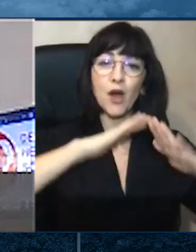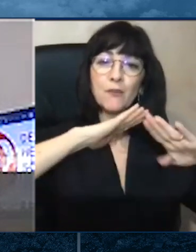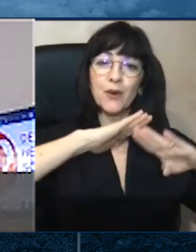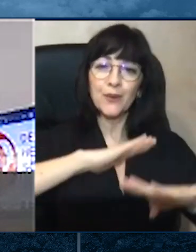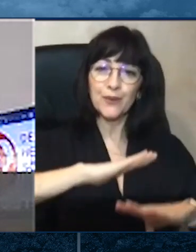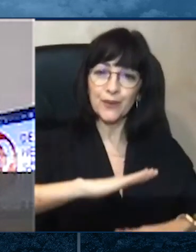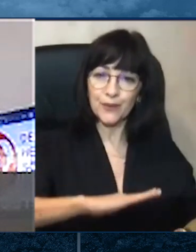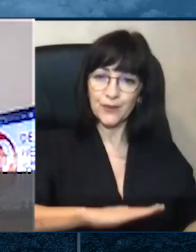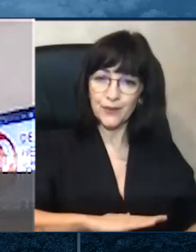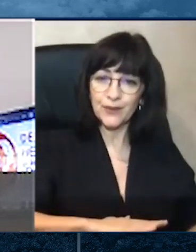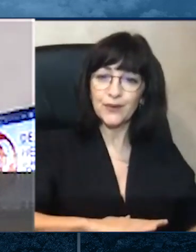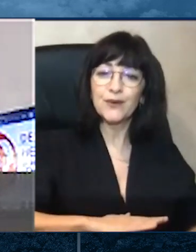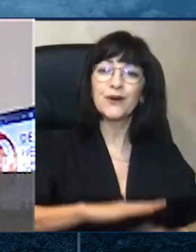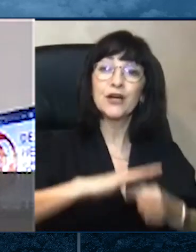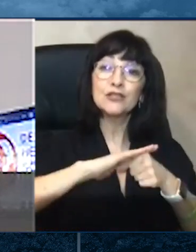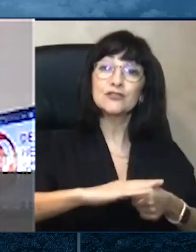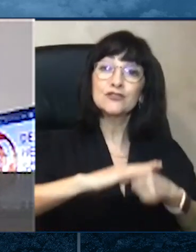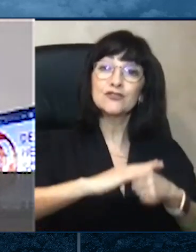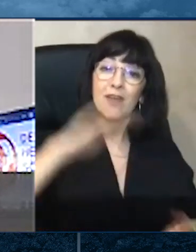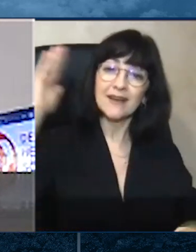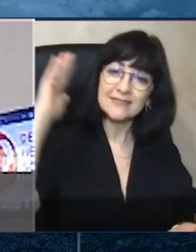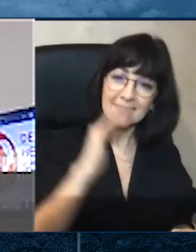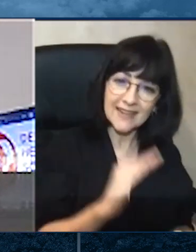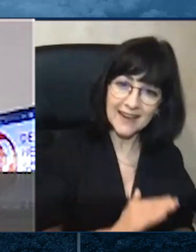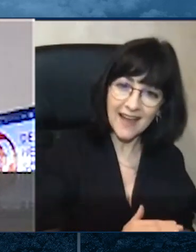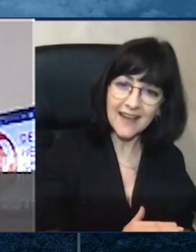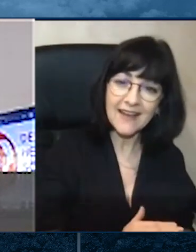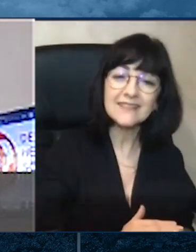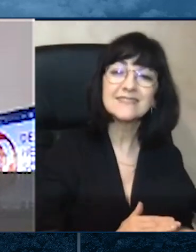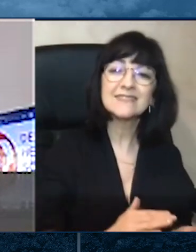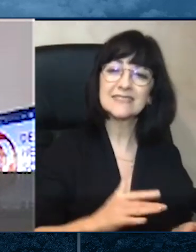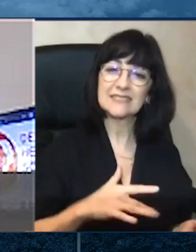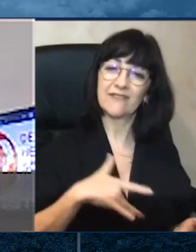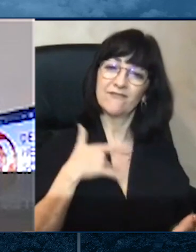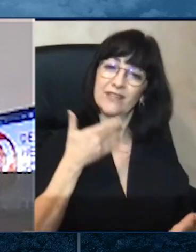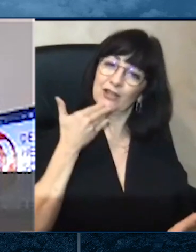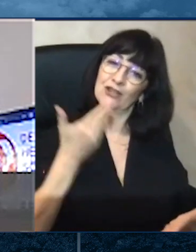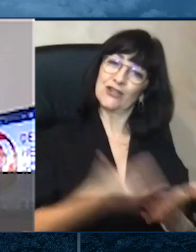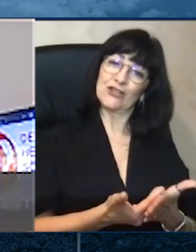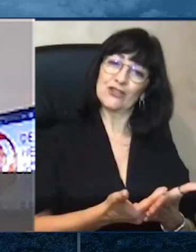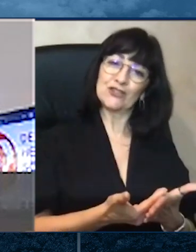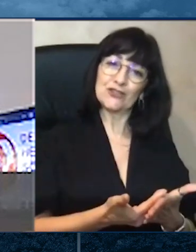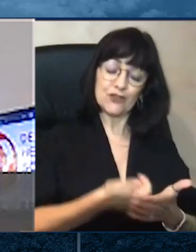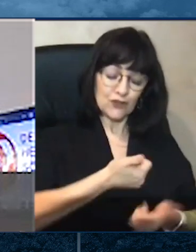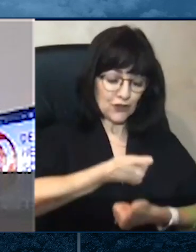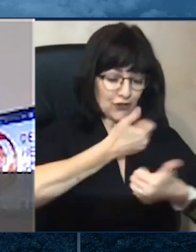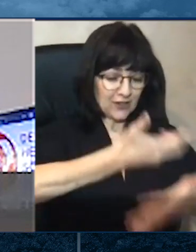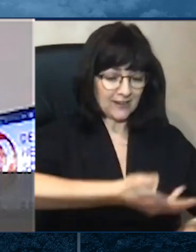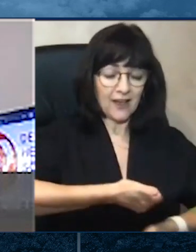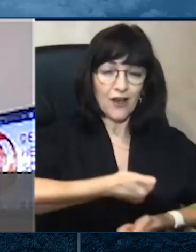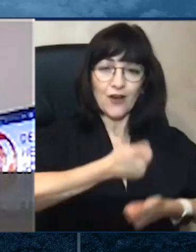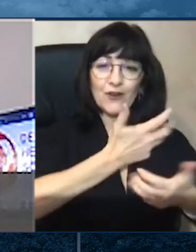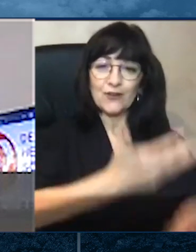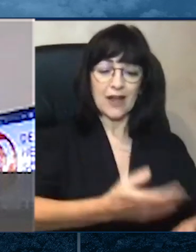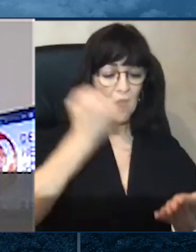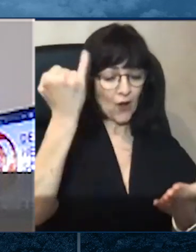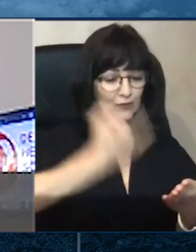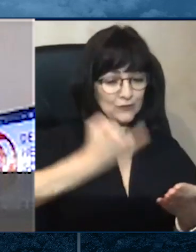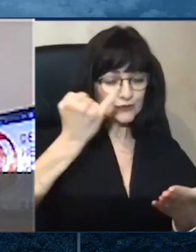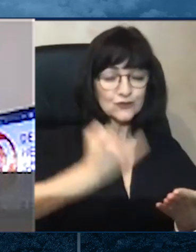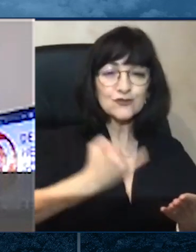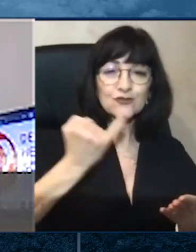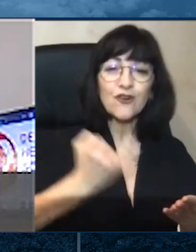give an outlet for stress, even for the littlest of kids. I think for our teenagers,